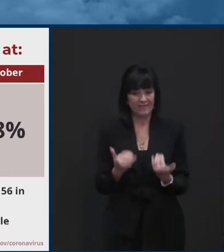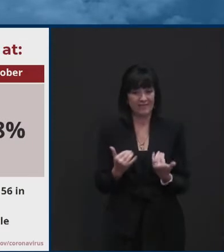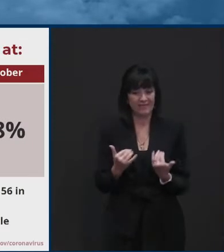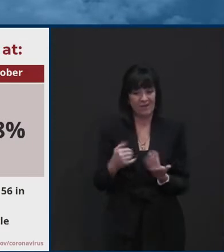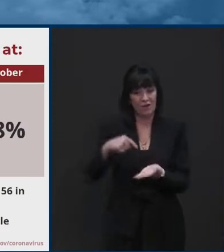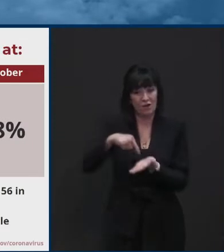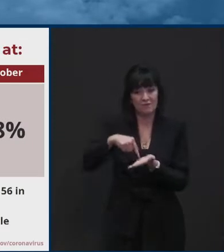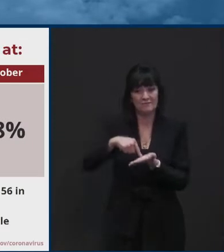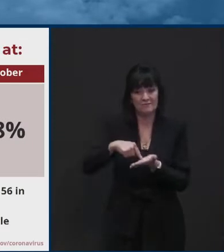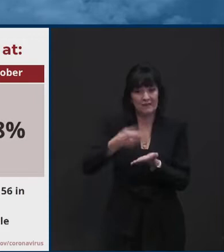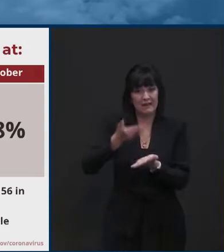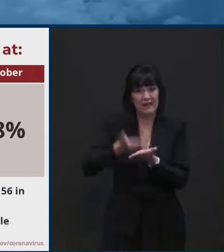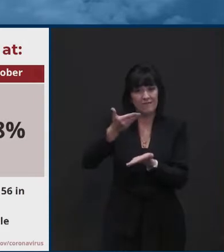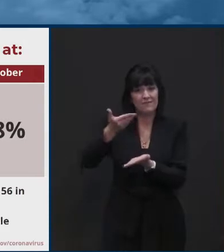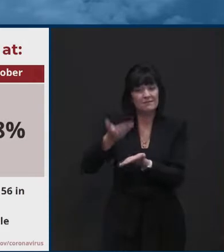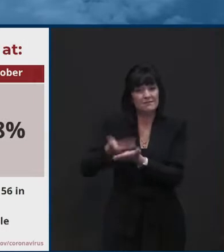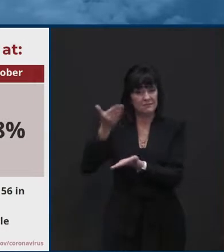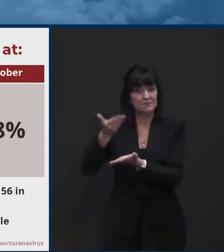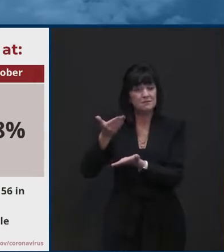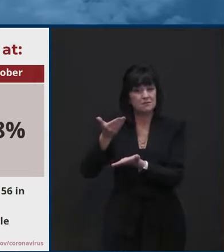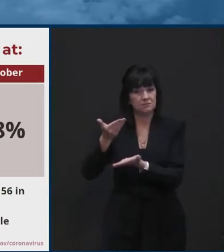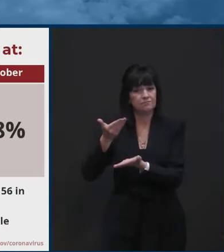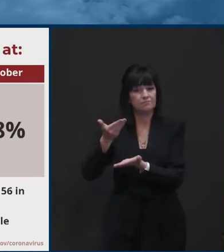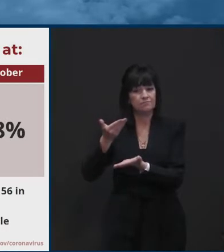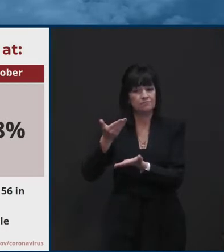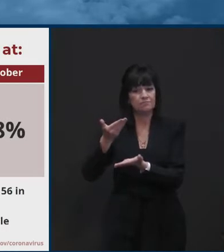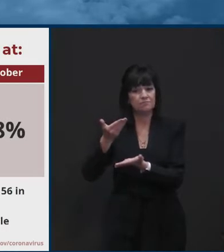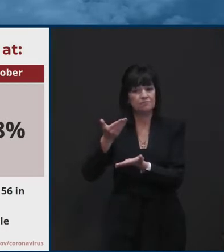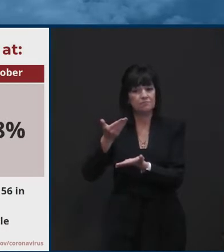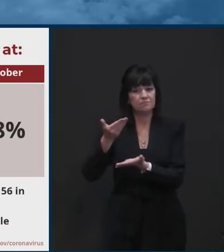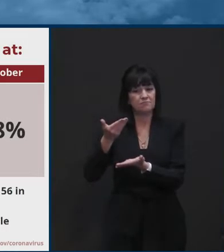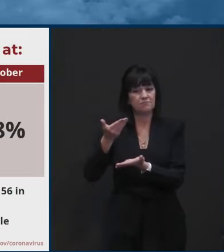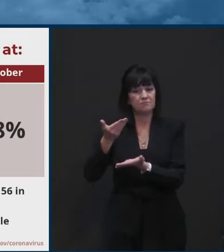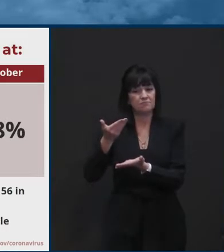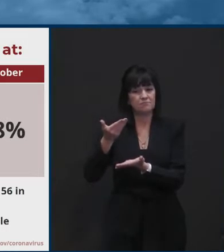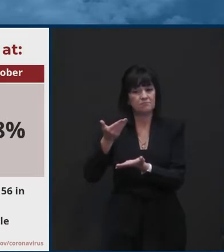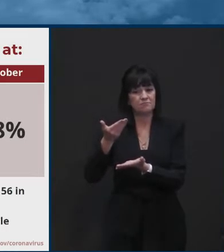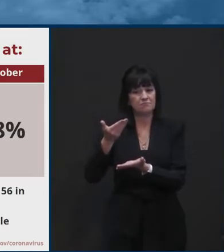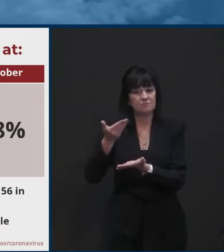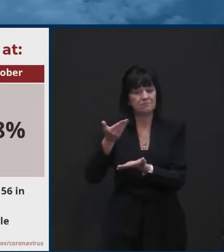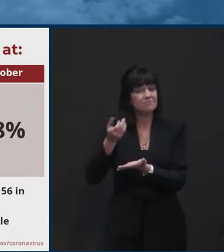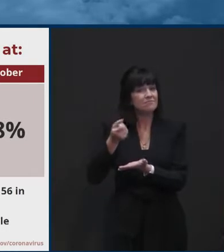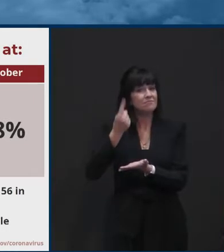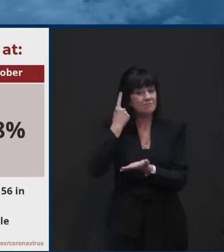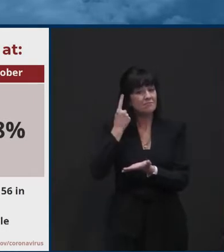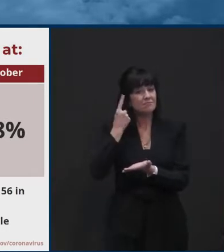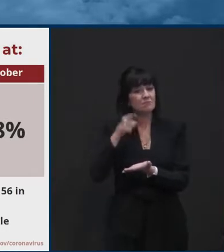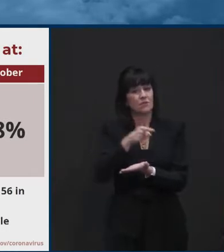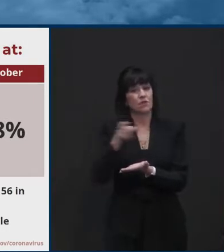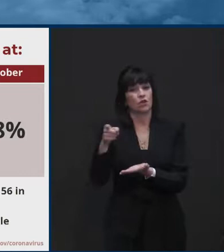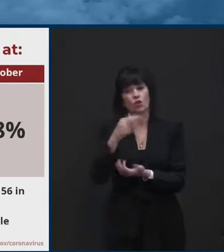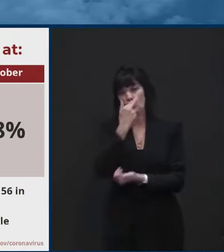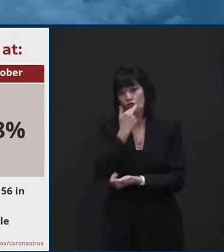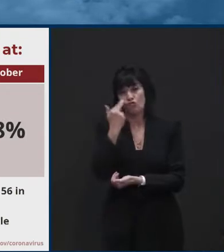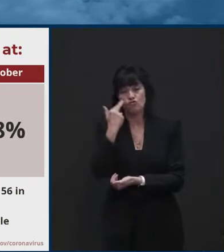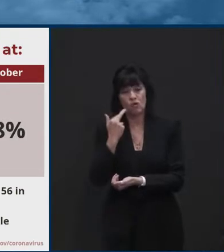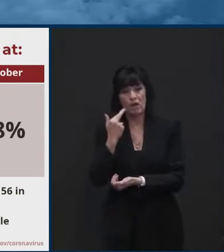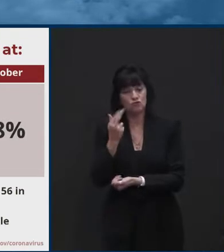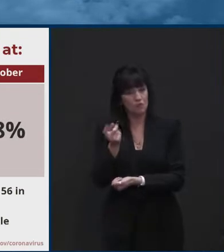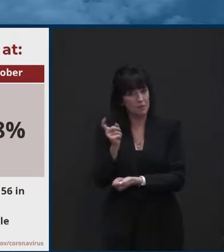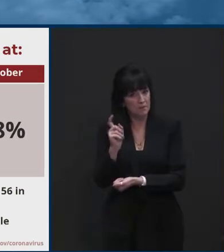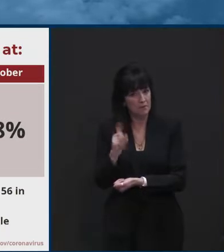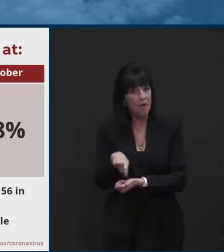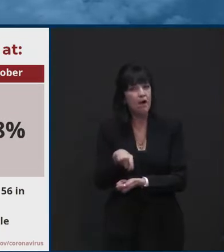uh, that is supporting restaurants, not being safe in restaurants, being places where spread